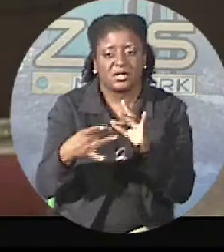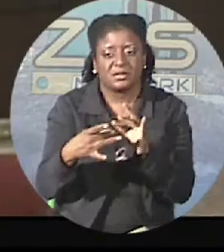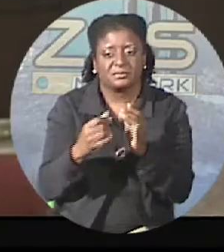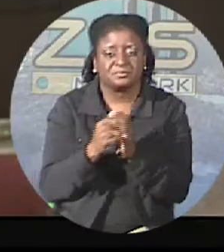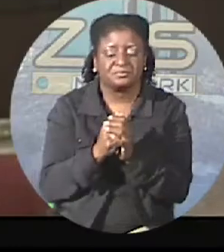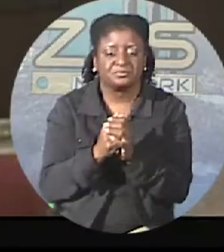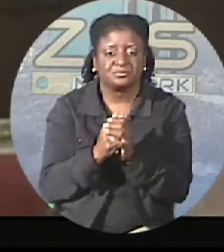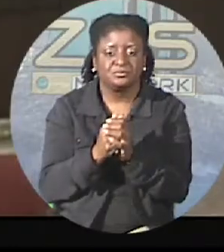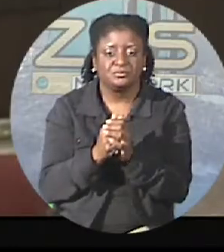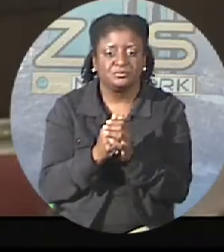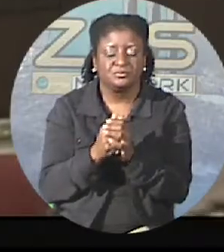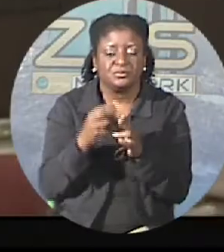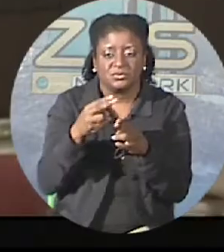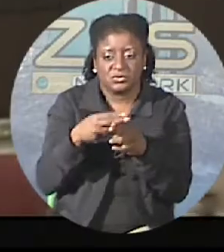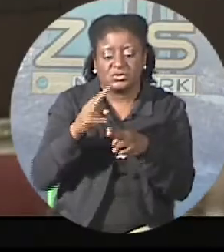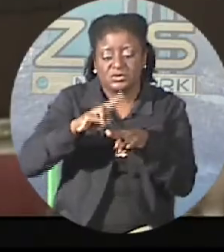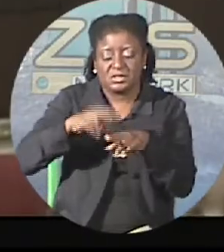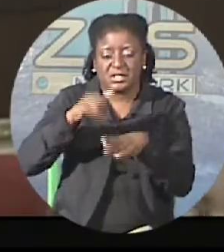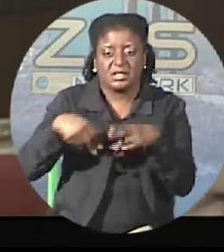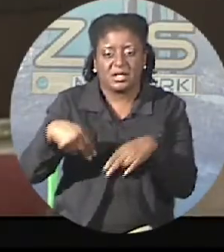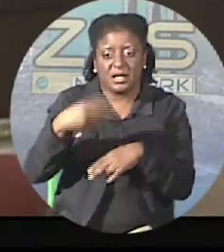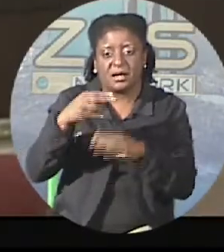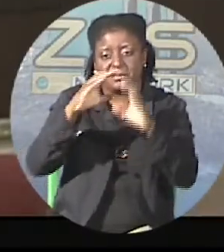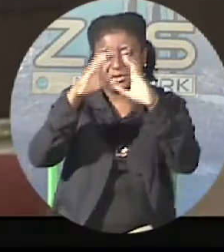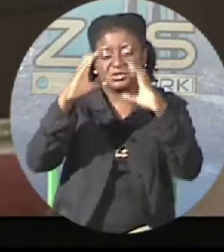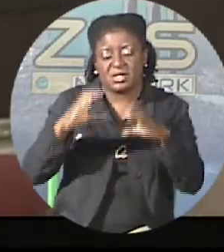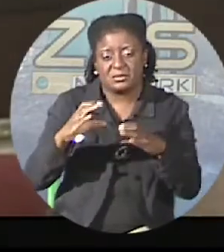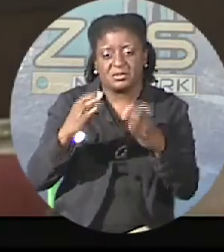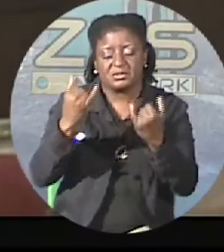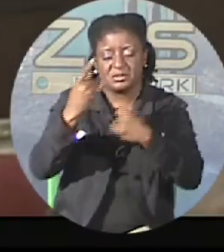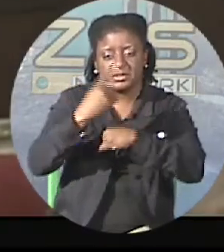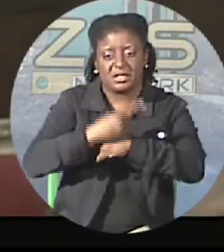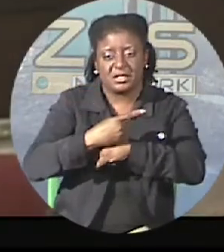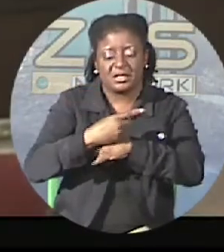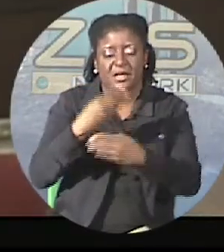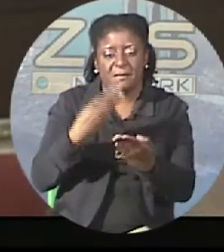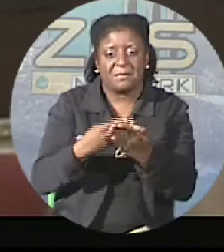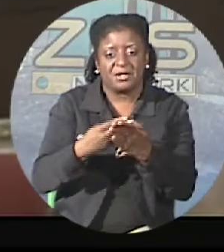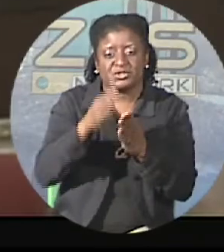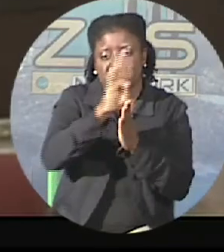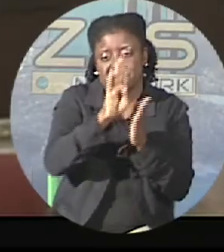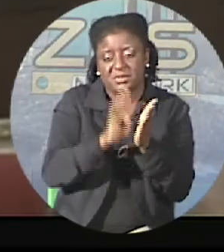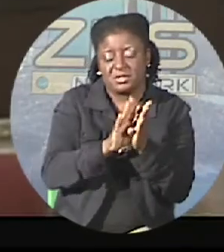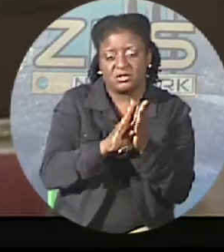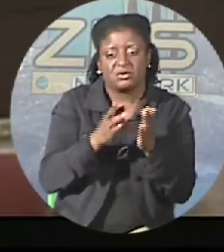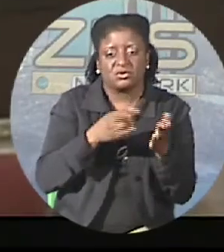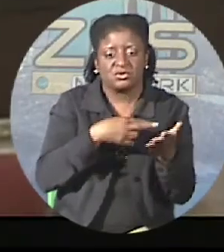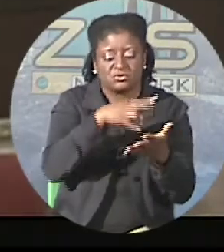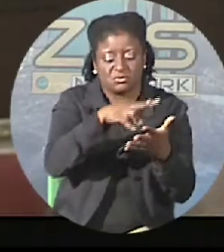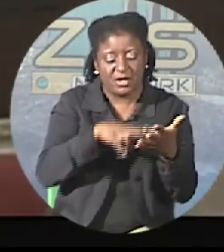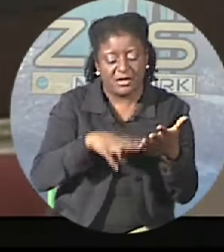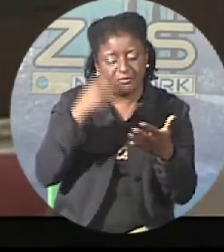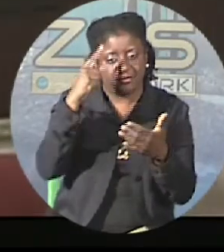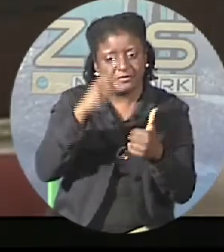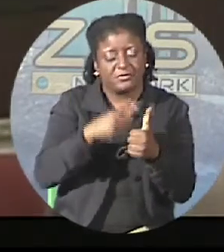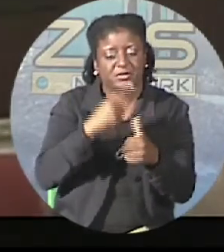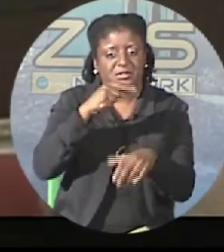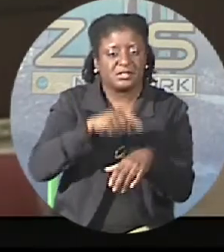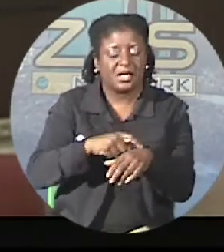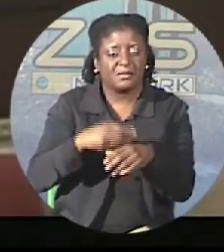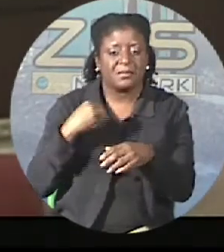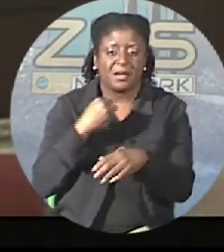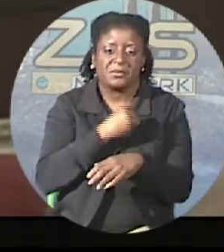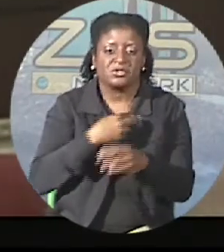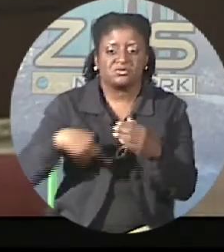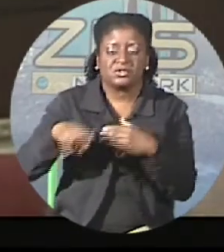A brief sitting in the upper chamber of the House of Assembly today as the budget bill was read for the first time. Members will return tomorrow